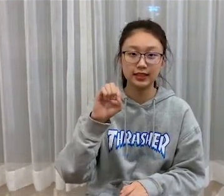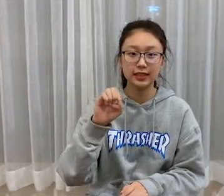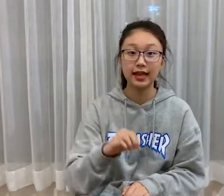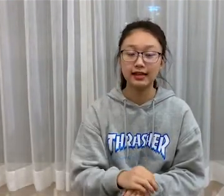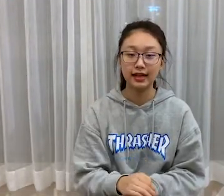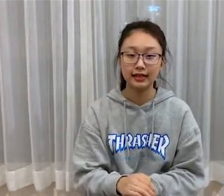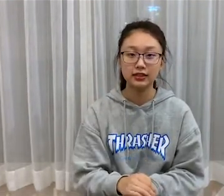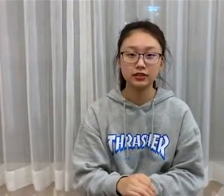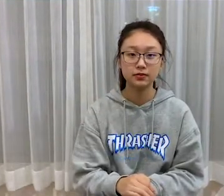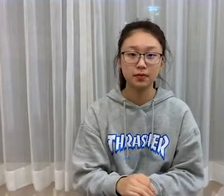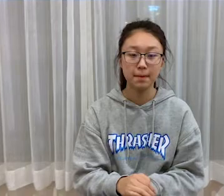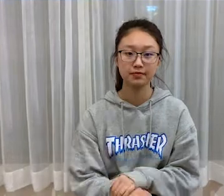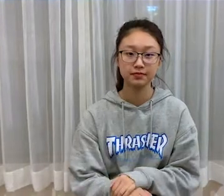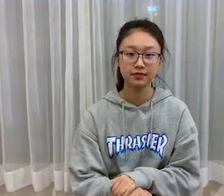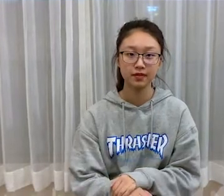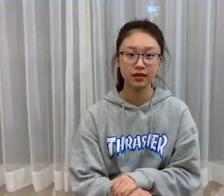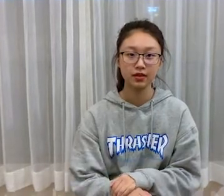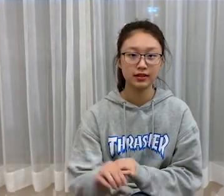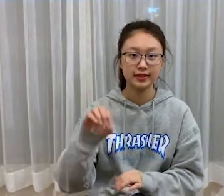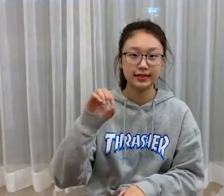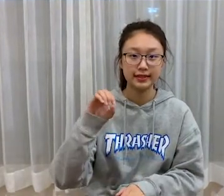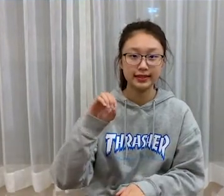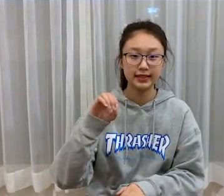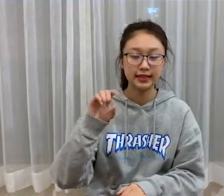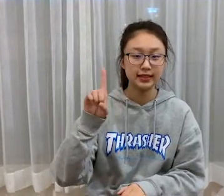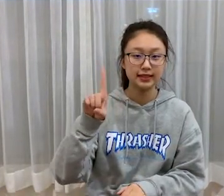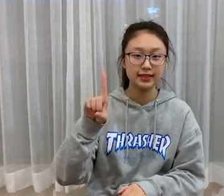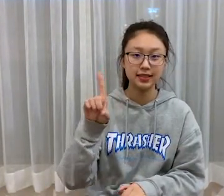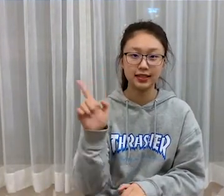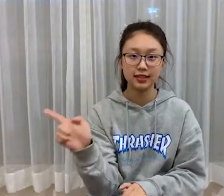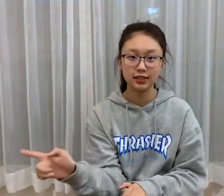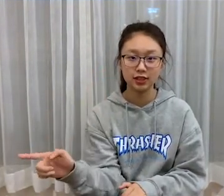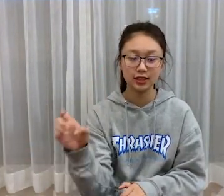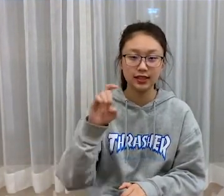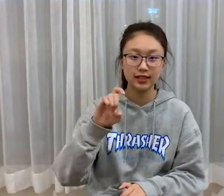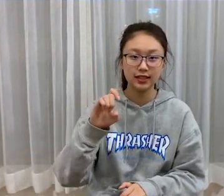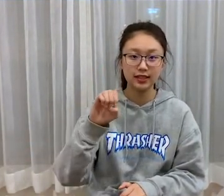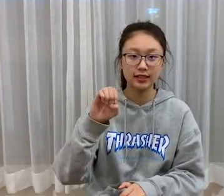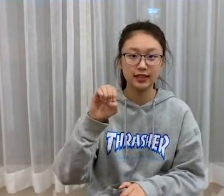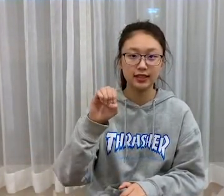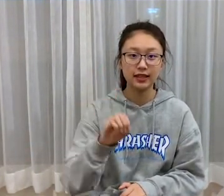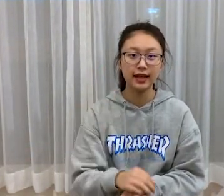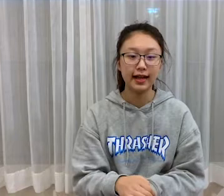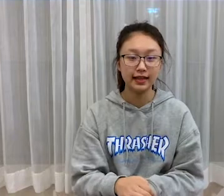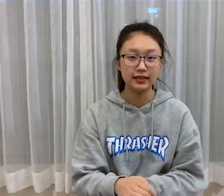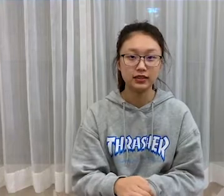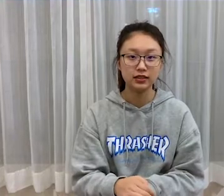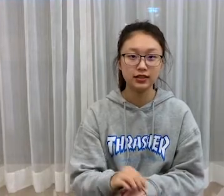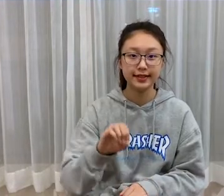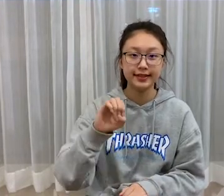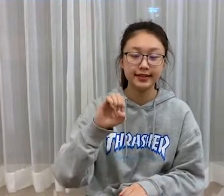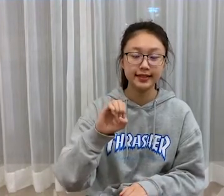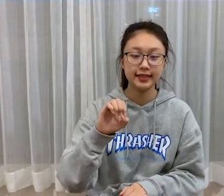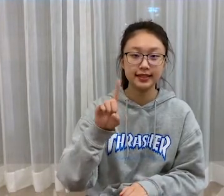bianyuan, bianjie, can also be used as an adverb to say simultaneously. We normally say bian, a verb,